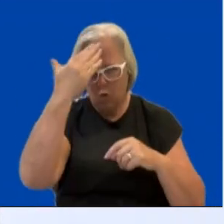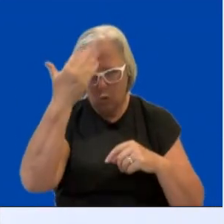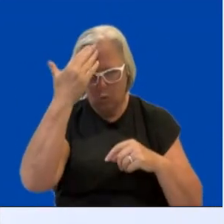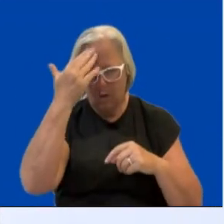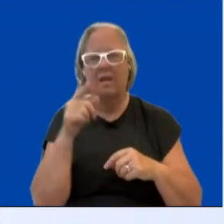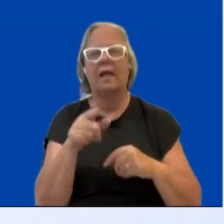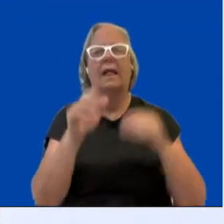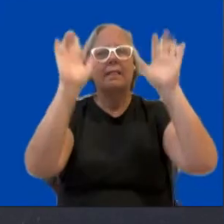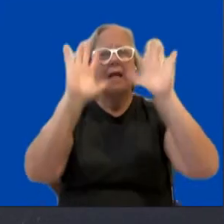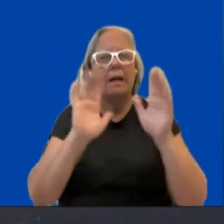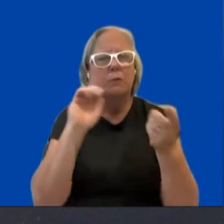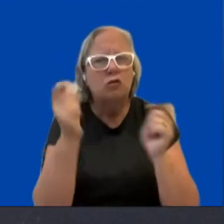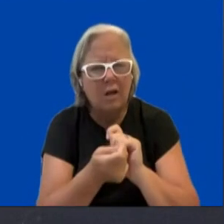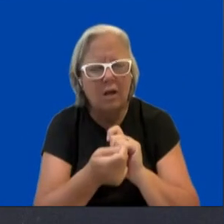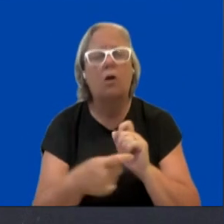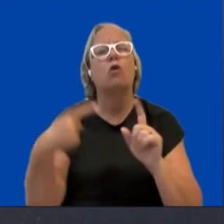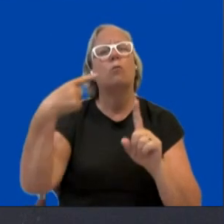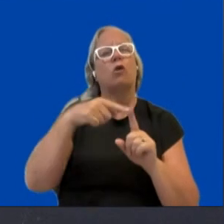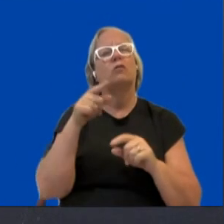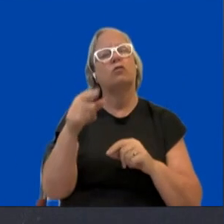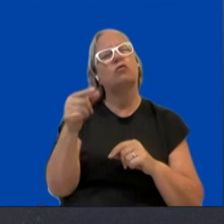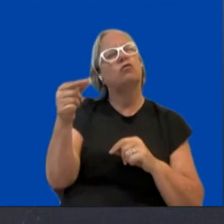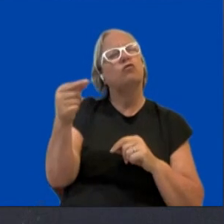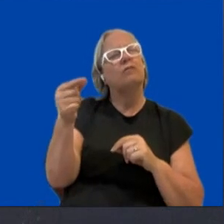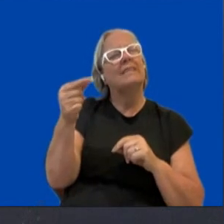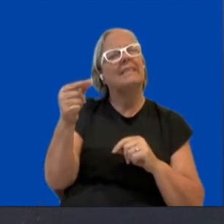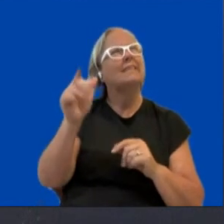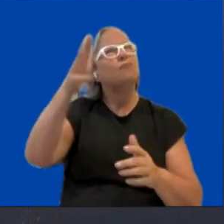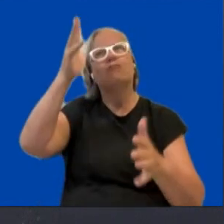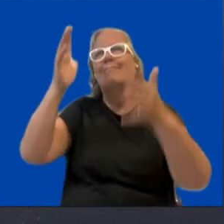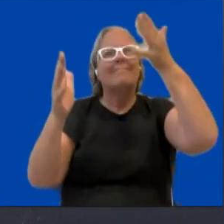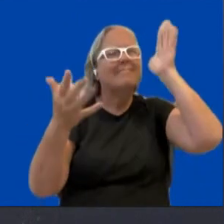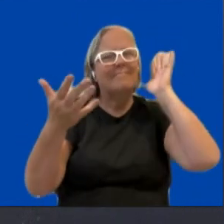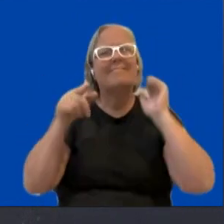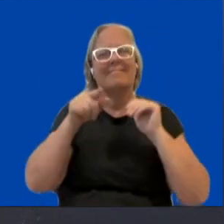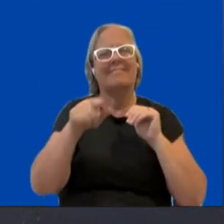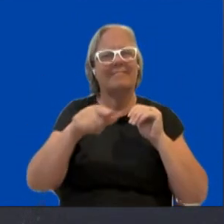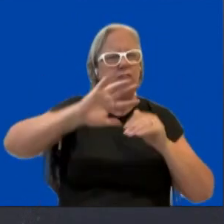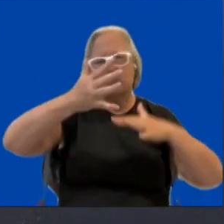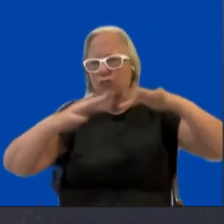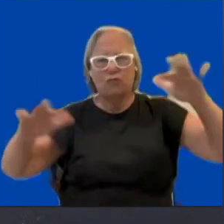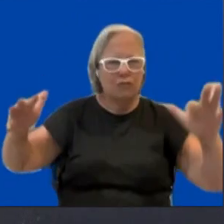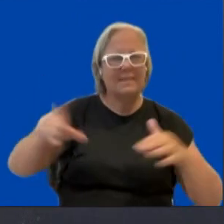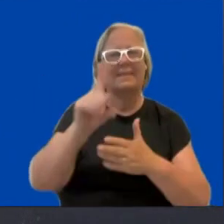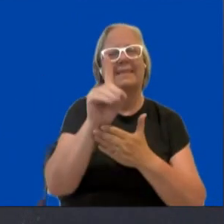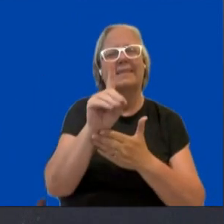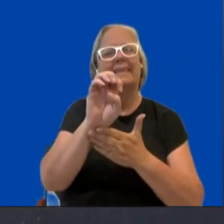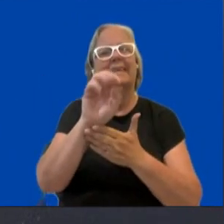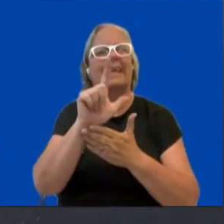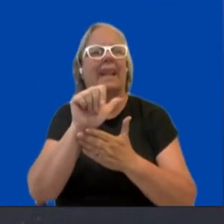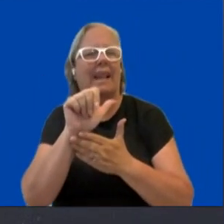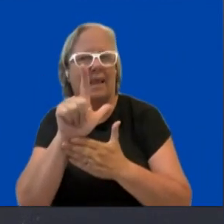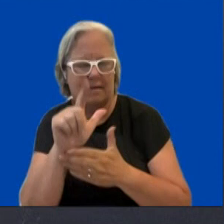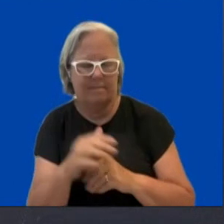Deal and anyone beyond. It's important that we understand this. My second remark is if we speak about a